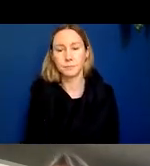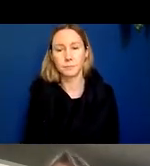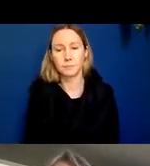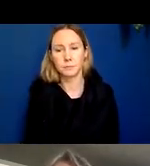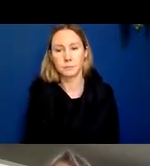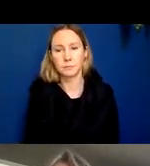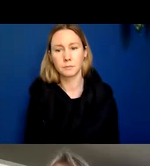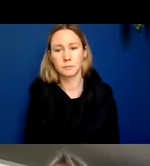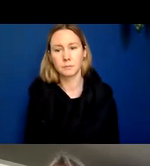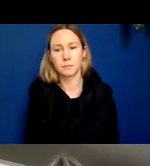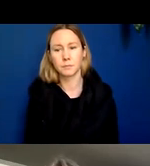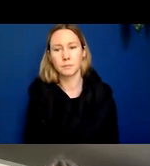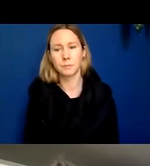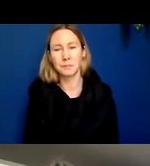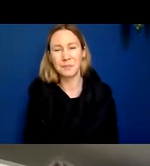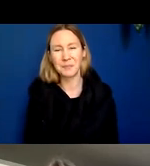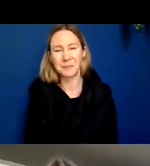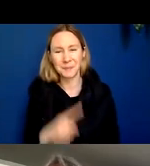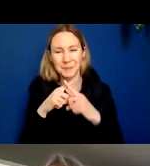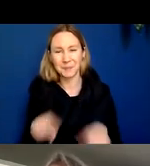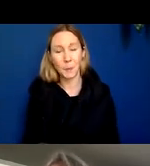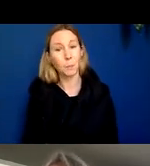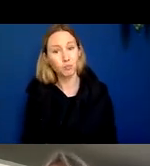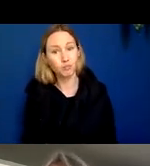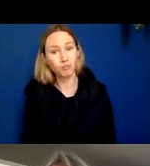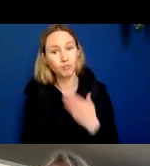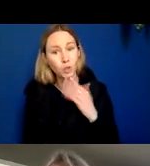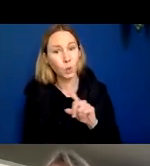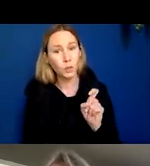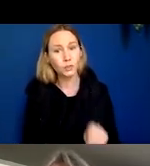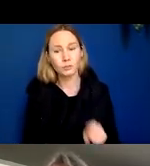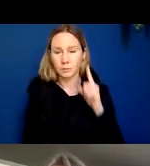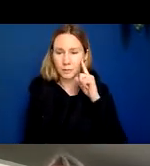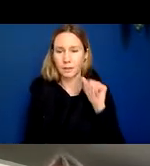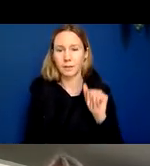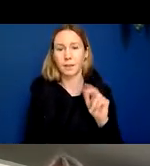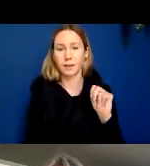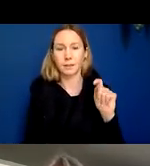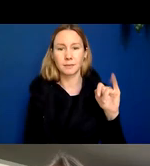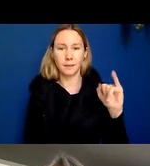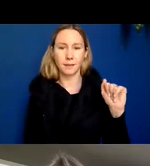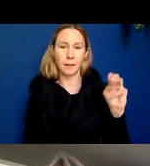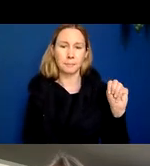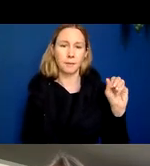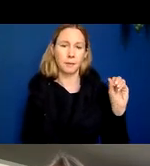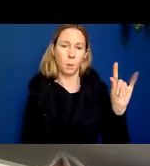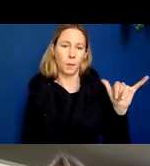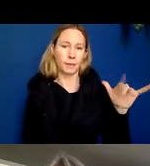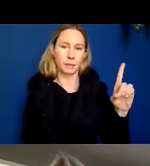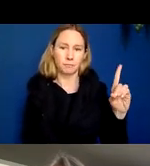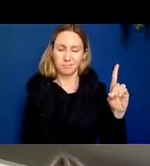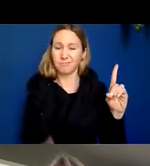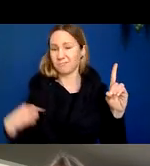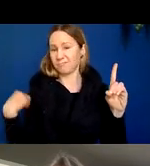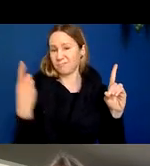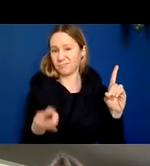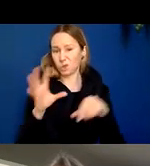oh you're muted that's a good question so I'd say that anti-amyloid therapies have traditionally gotten more attention